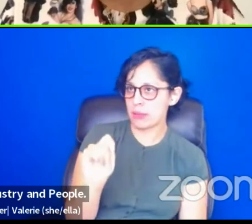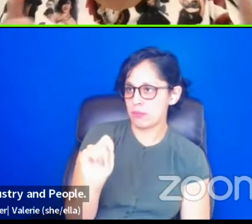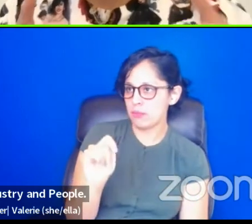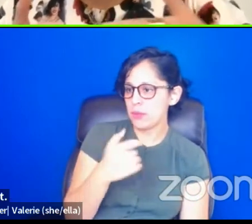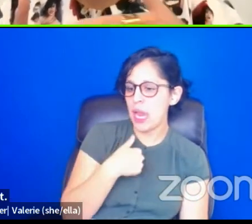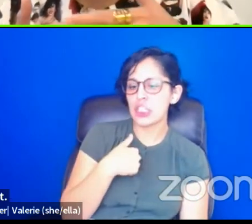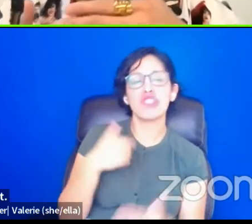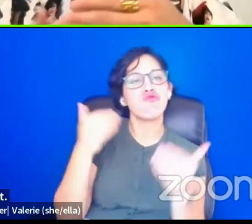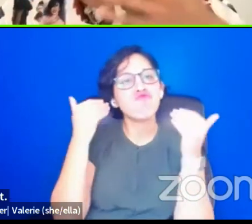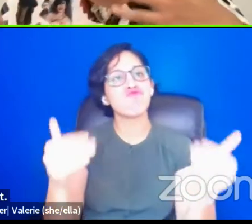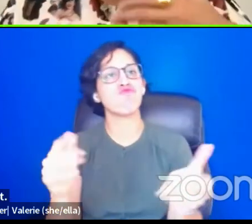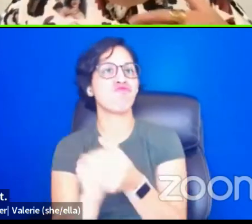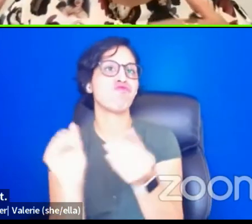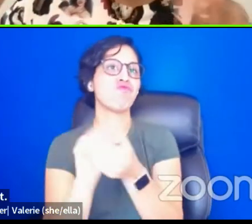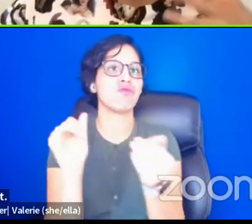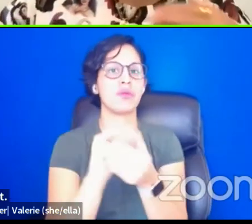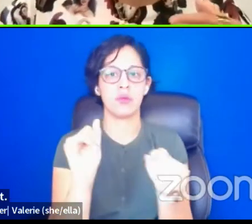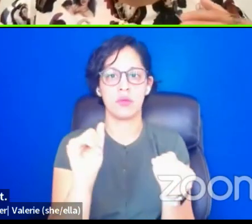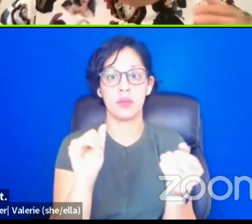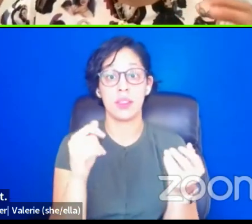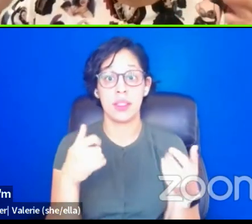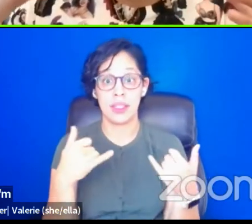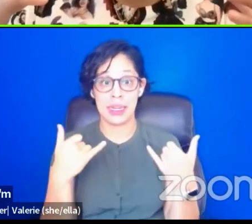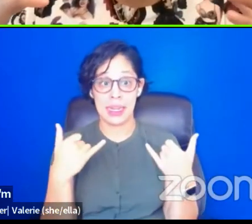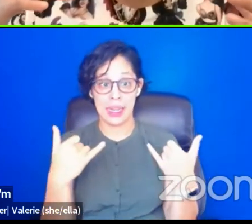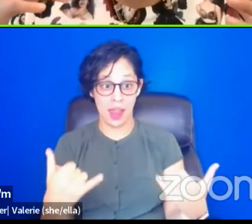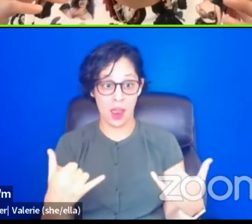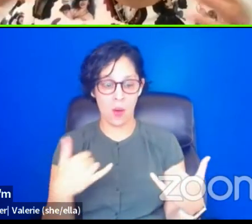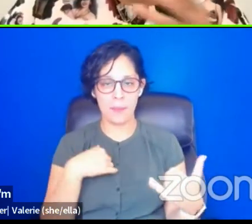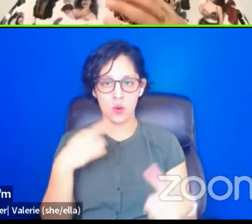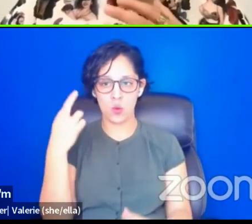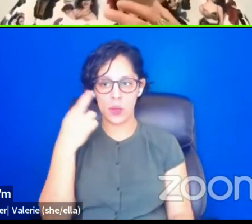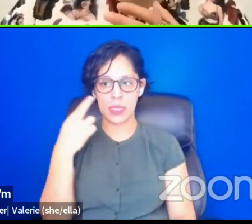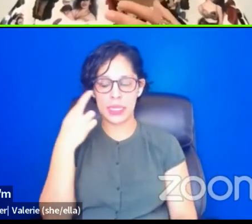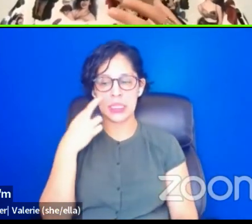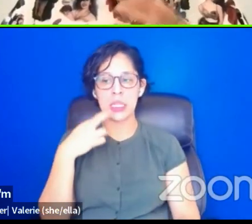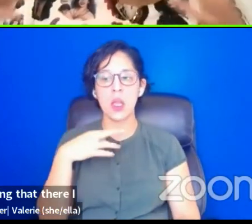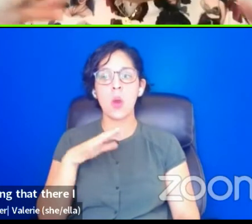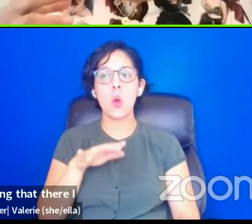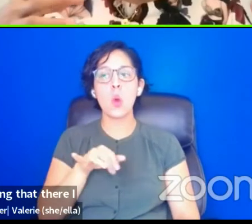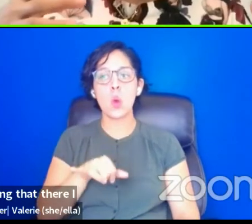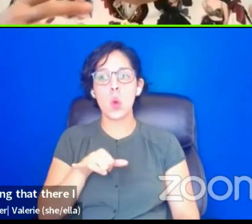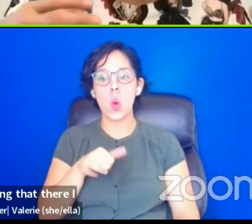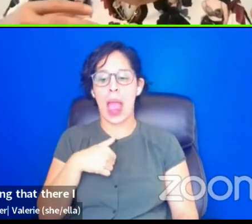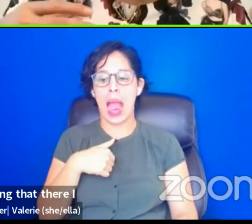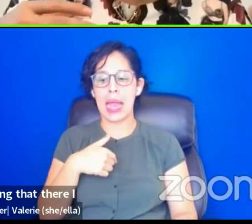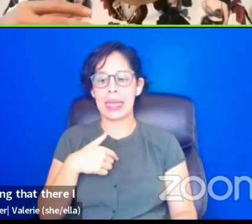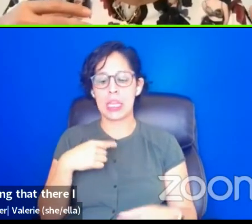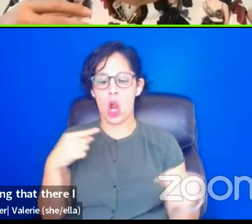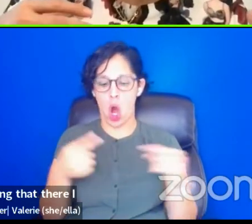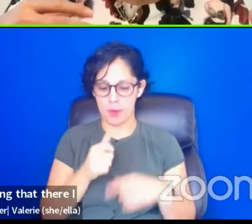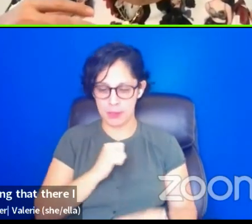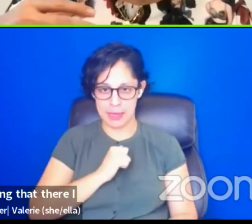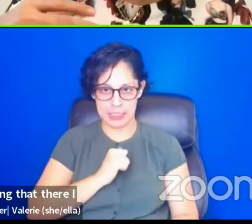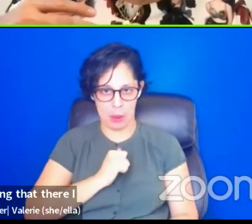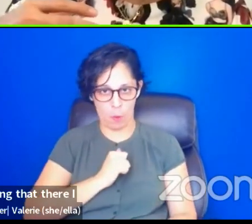So then like, now I'm, I'm realizing that there, I created harm for myself in them.